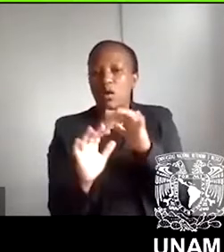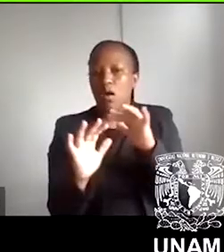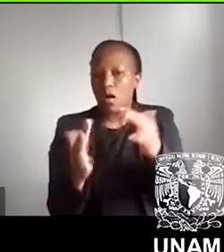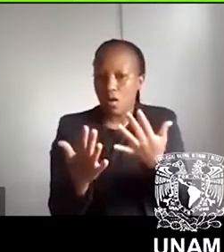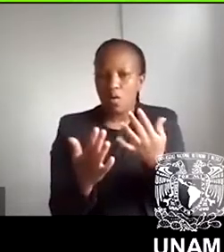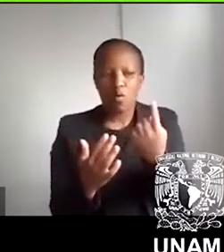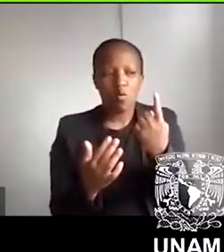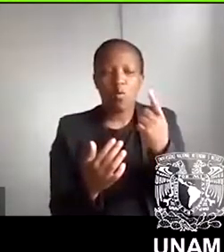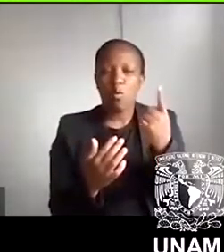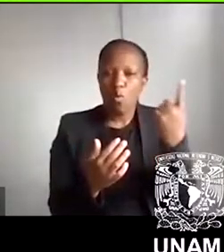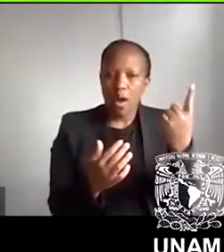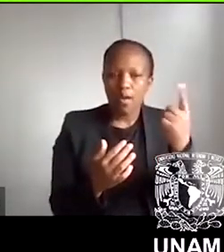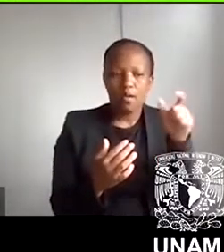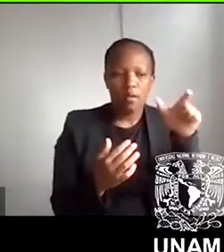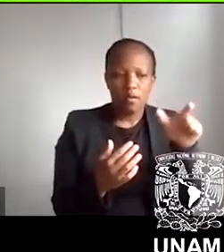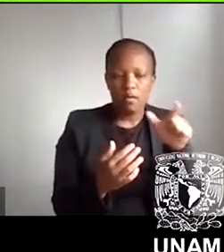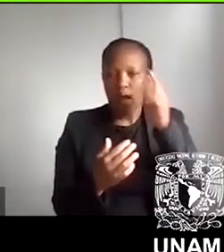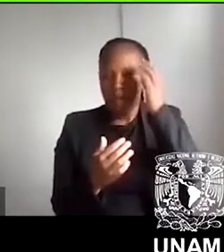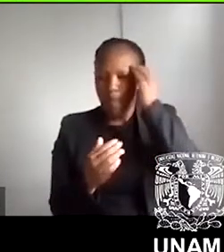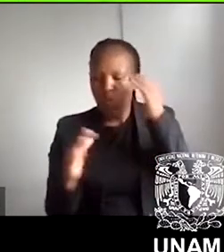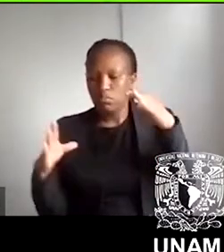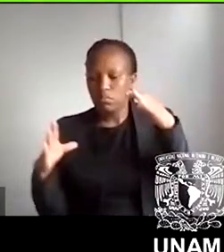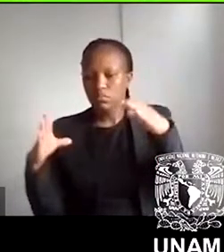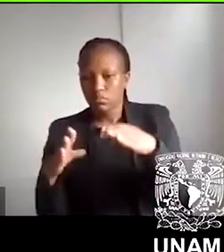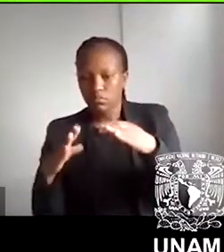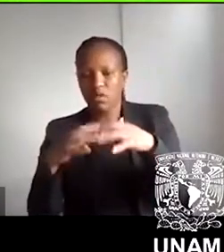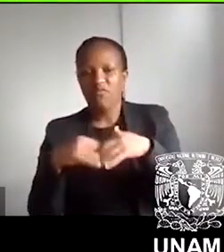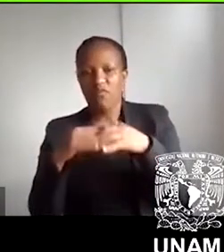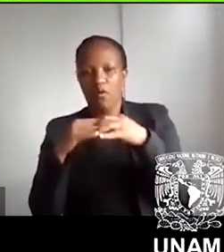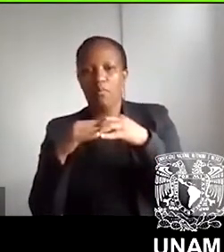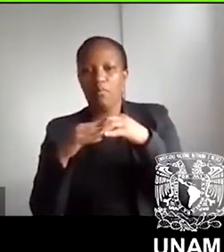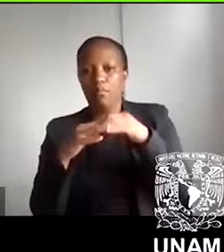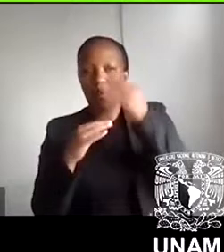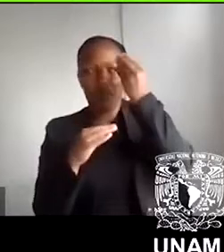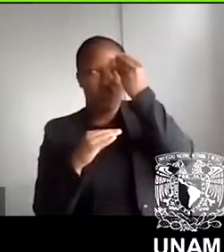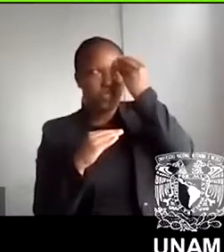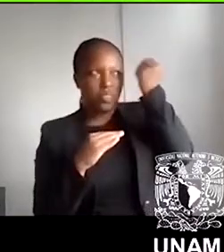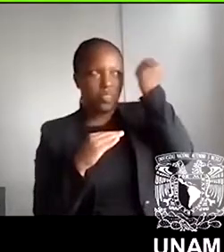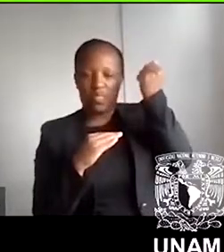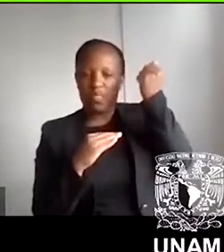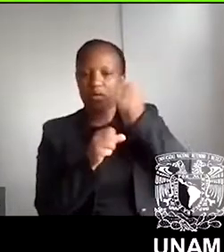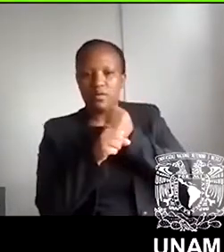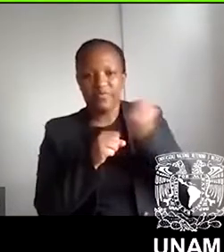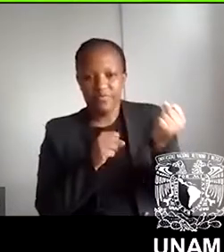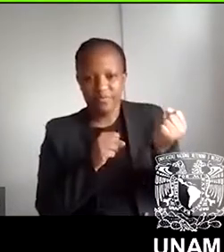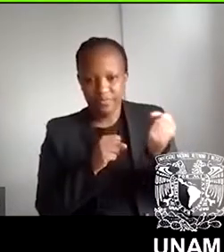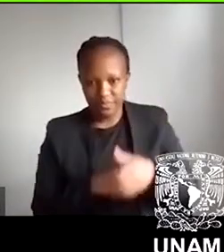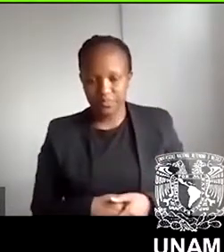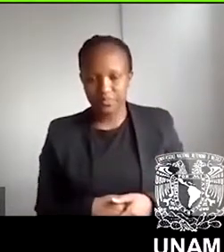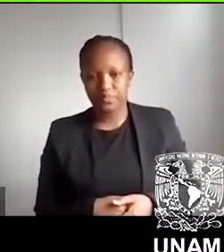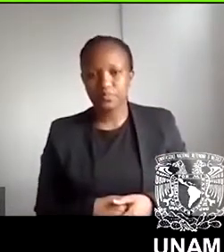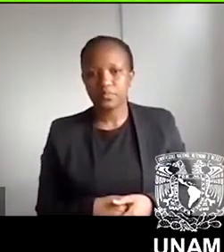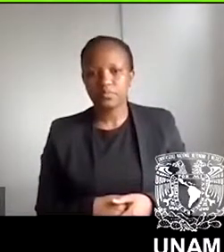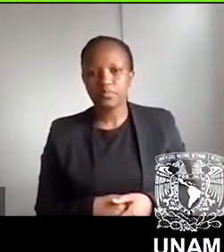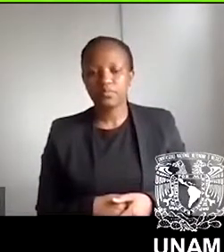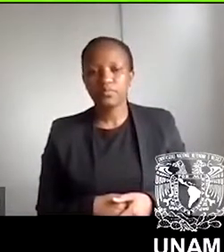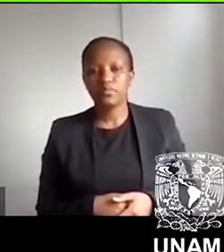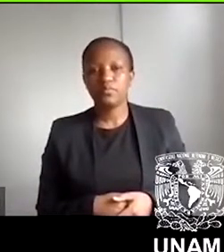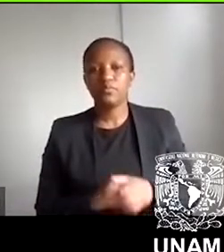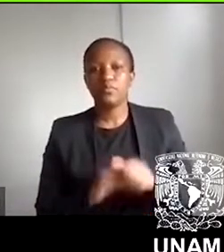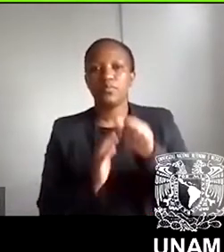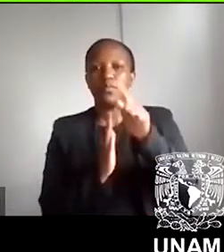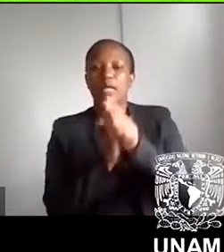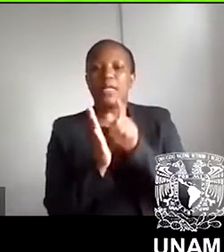singular and collective memory were formed without forgetting the official narrative. The literary form that